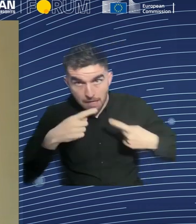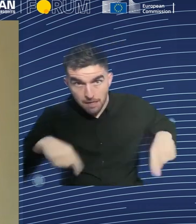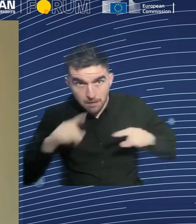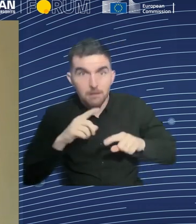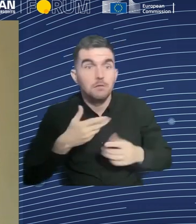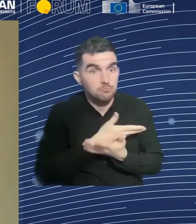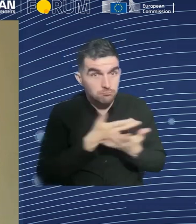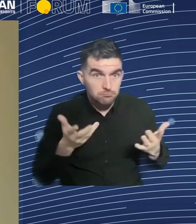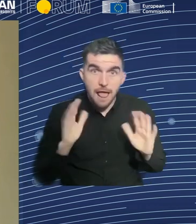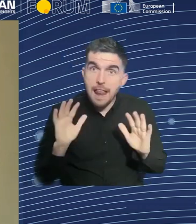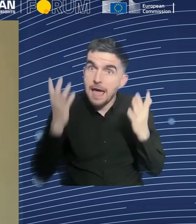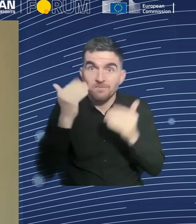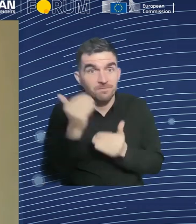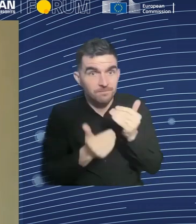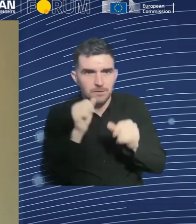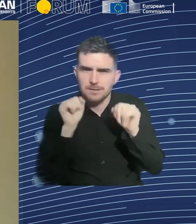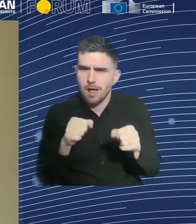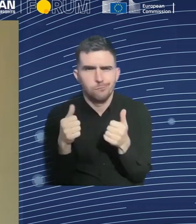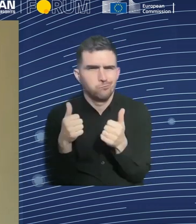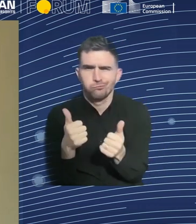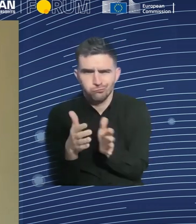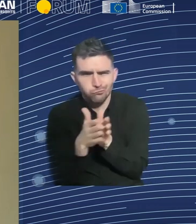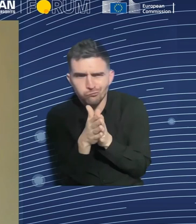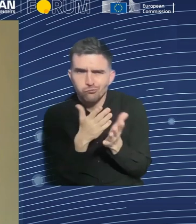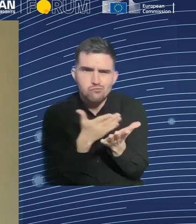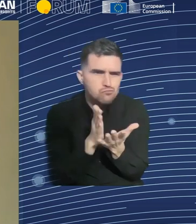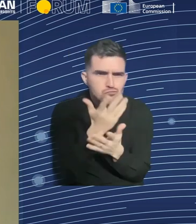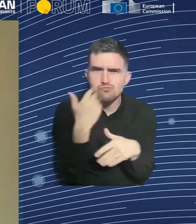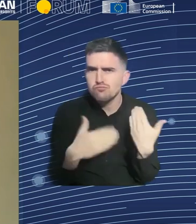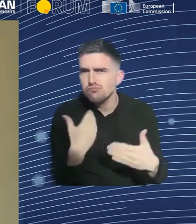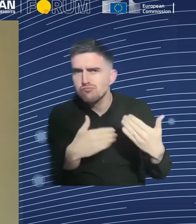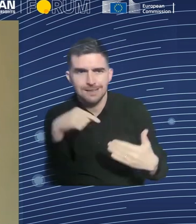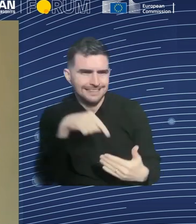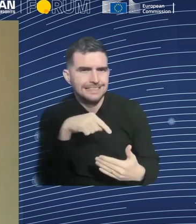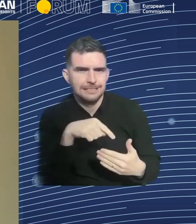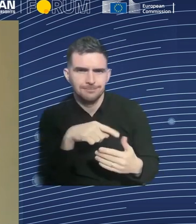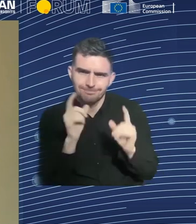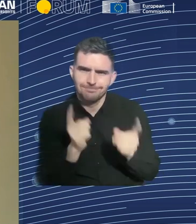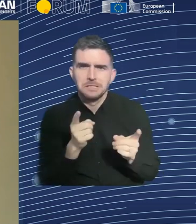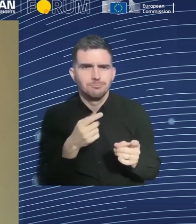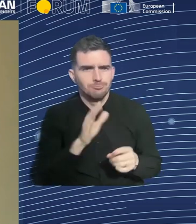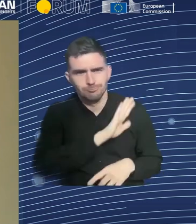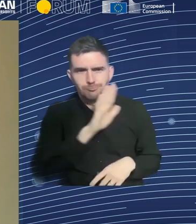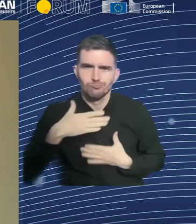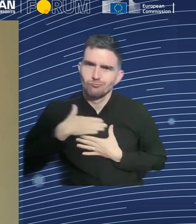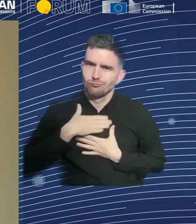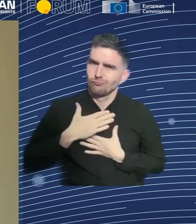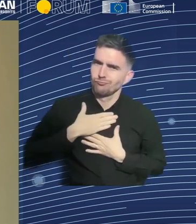an essential characteristic of what it means to be a human, so that